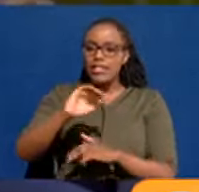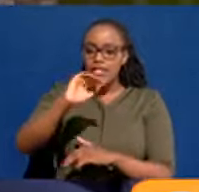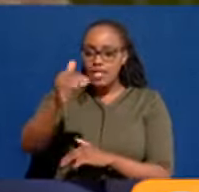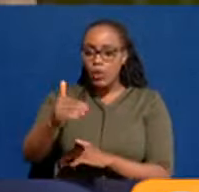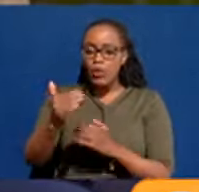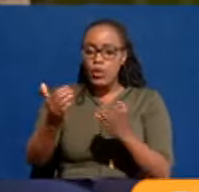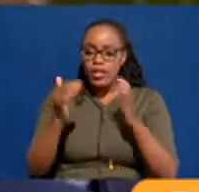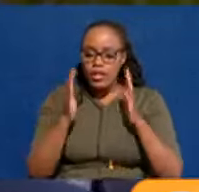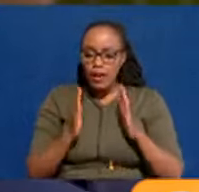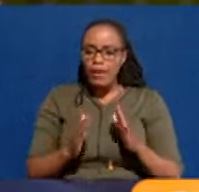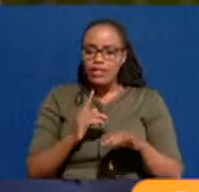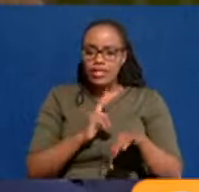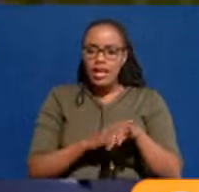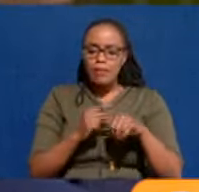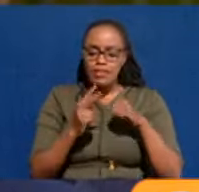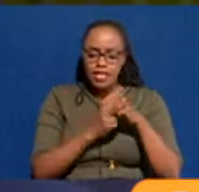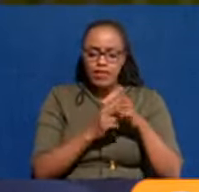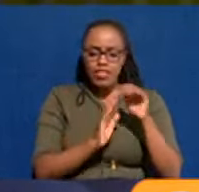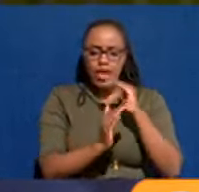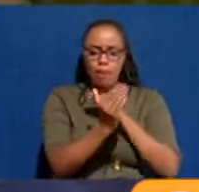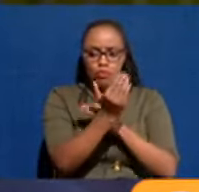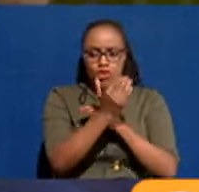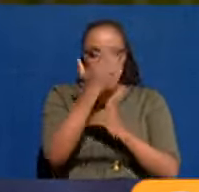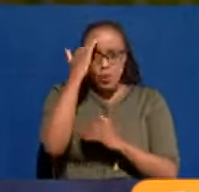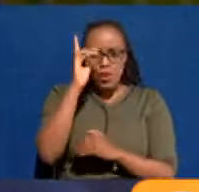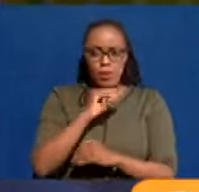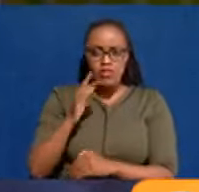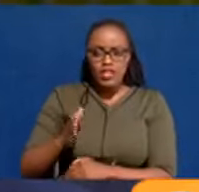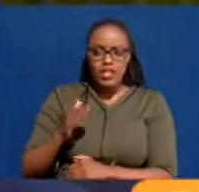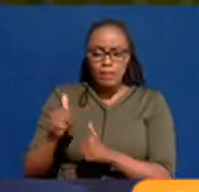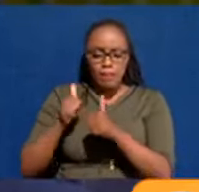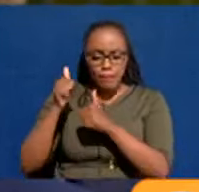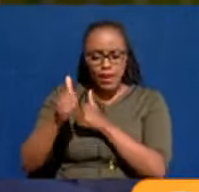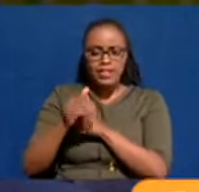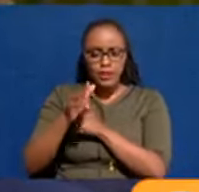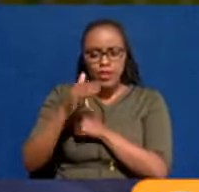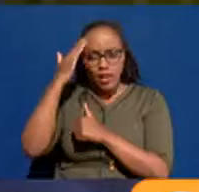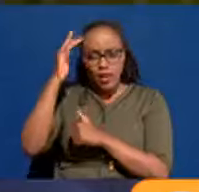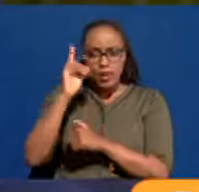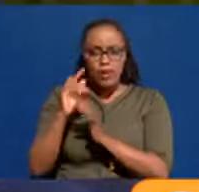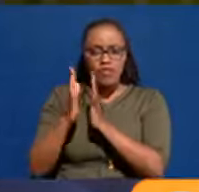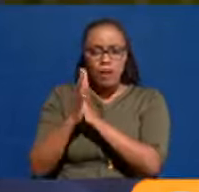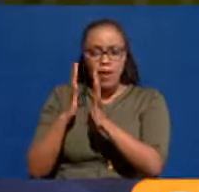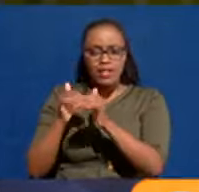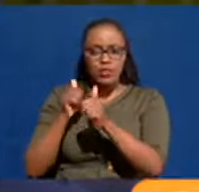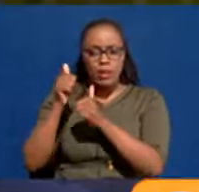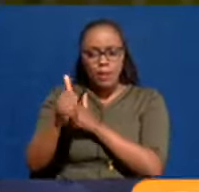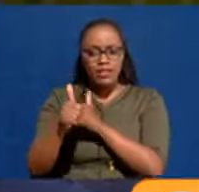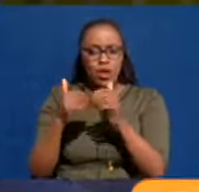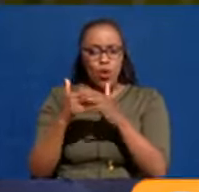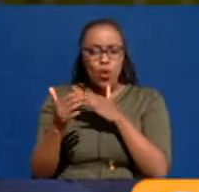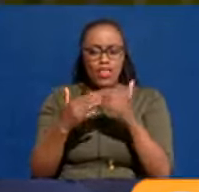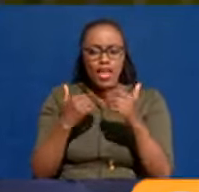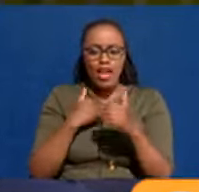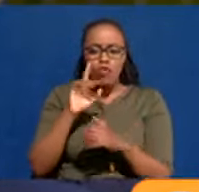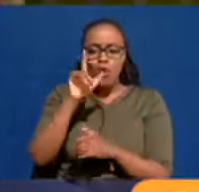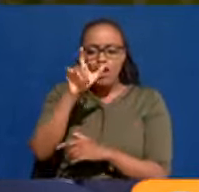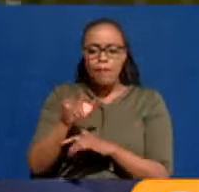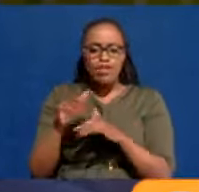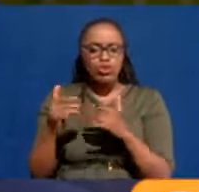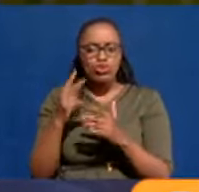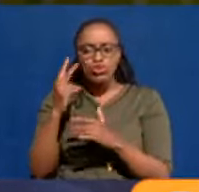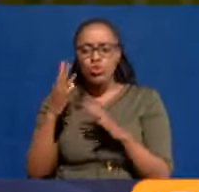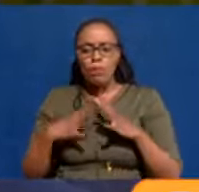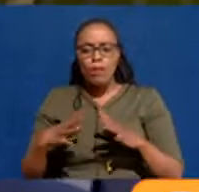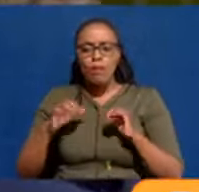need someone to know that at 7 a.m., I know there is the train that passes here. I know there's a bus that passes here, whether it has 10 people or one person. And